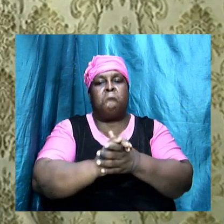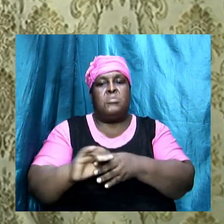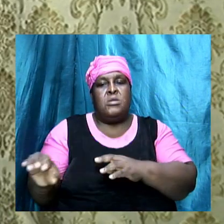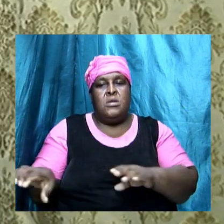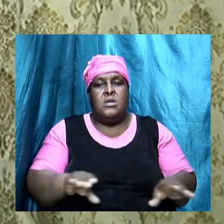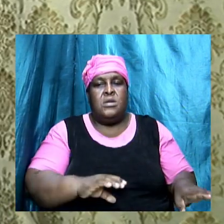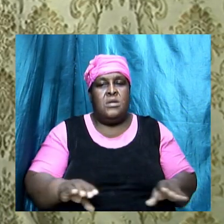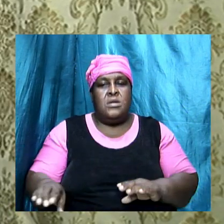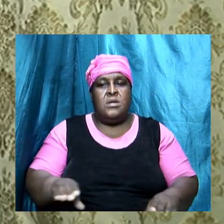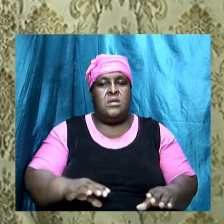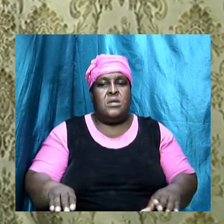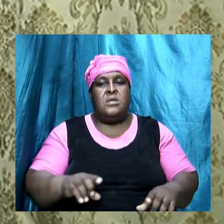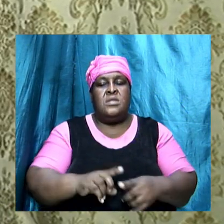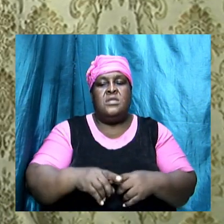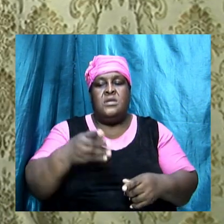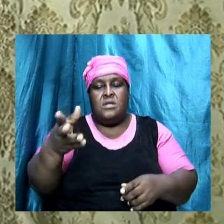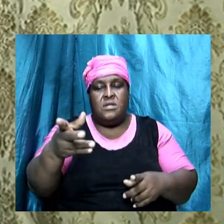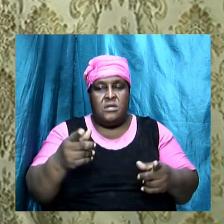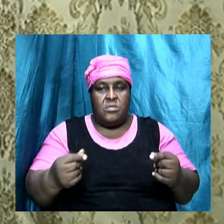pertain to the Nicolation